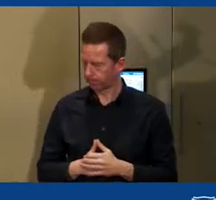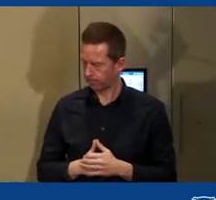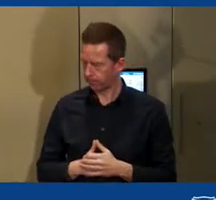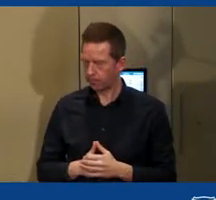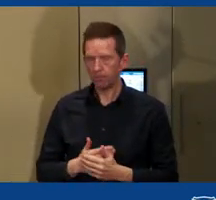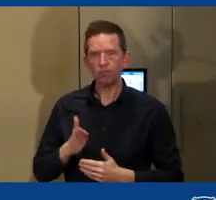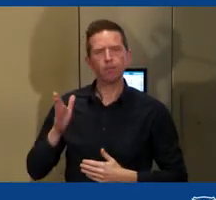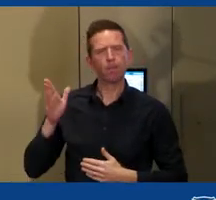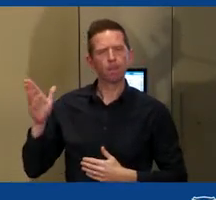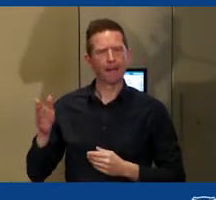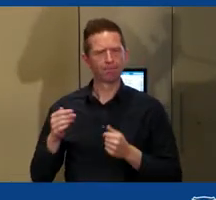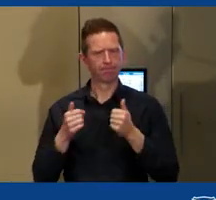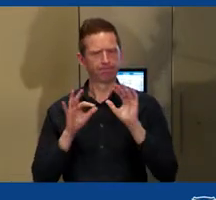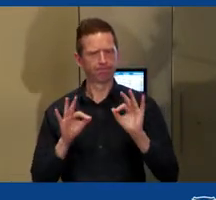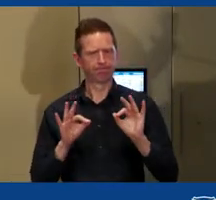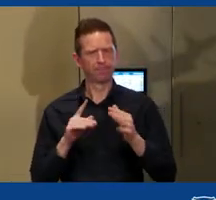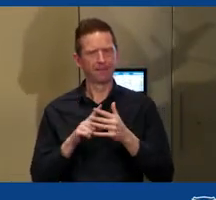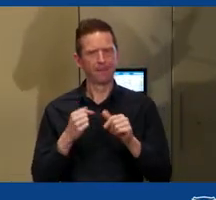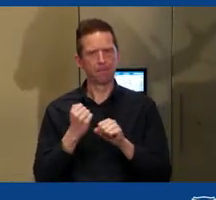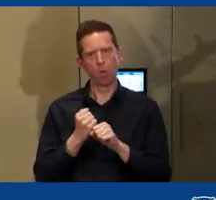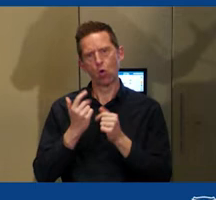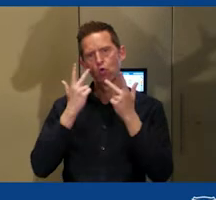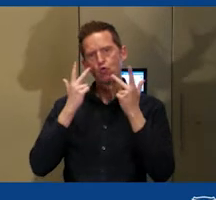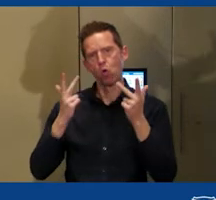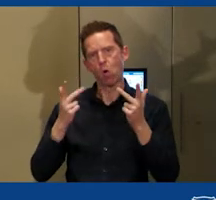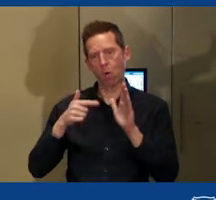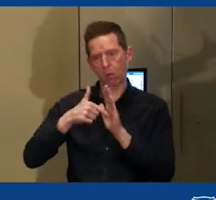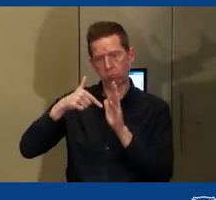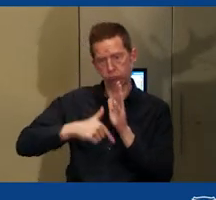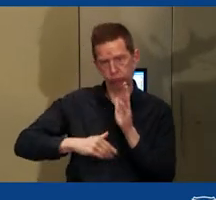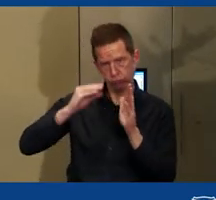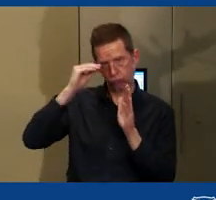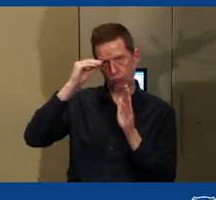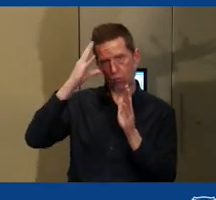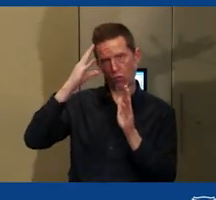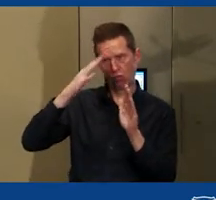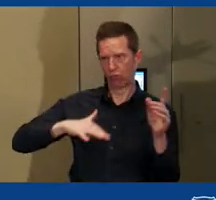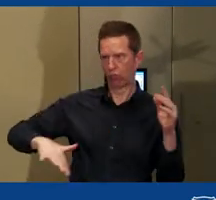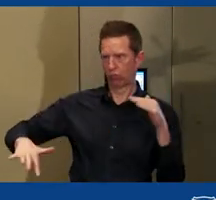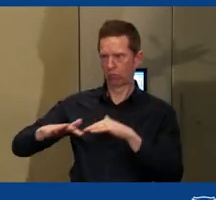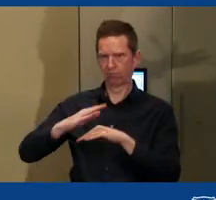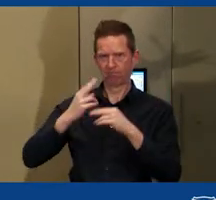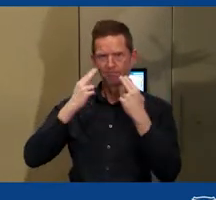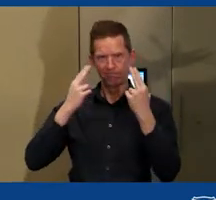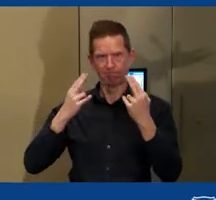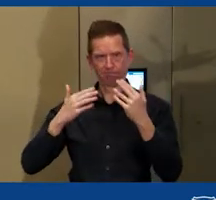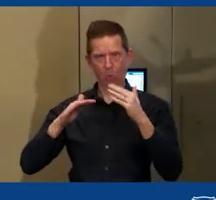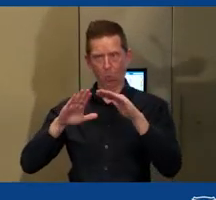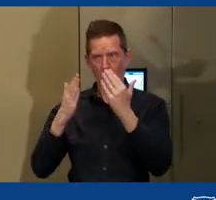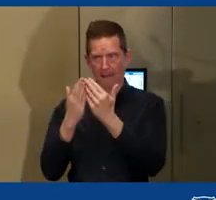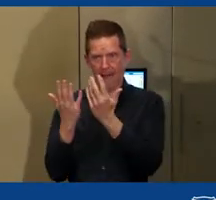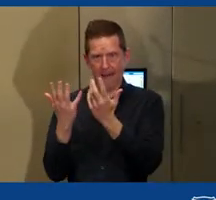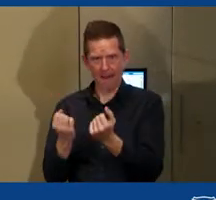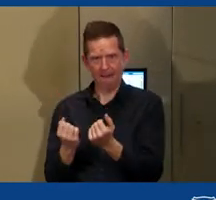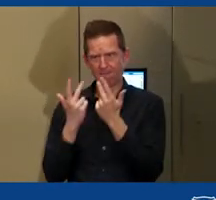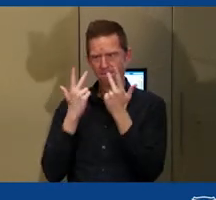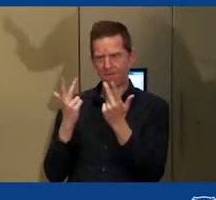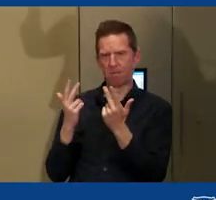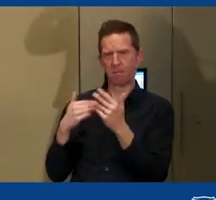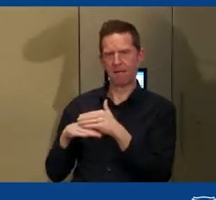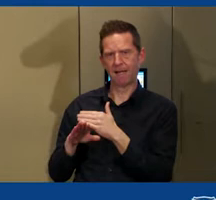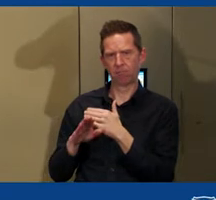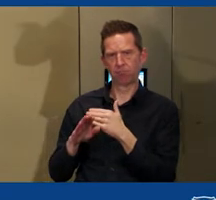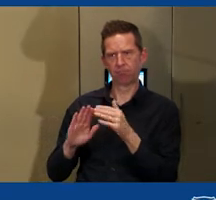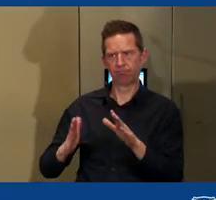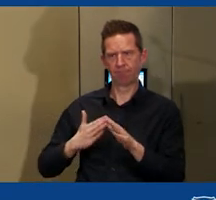illustrating the depth of knowledge of the natural world that gets reflected in Indigenous languages. So, in English, if you want to